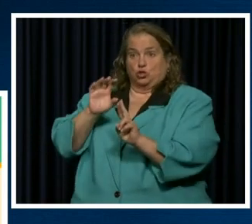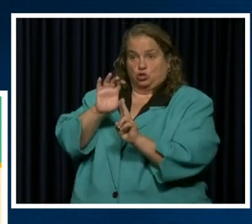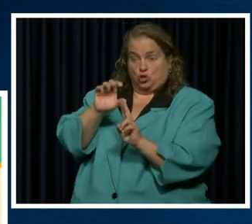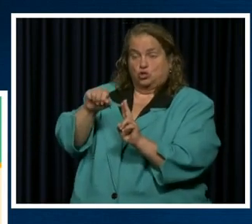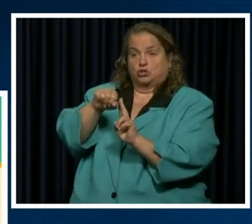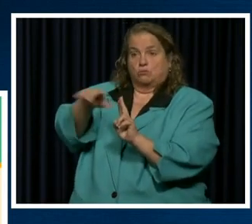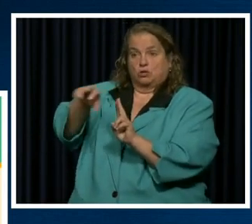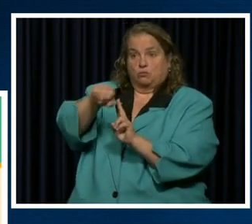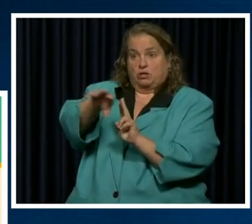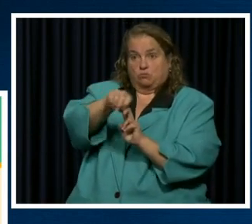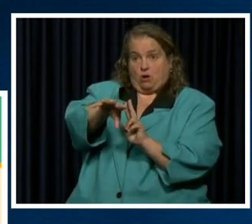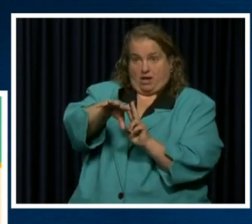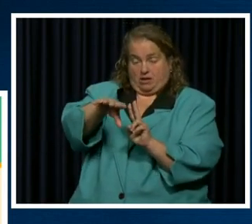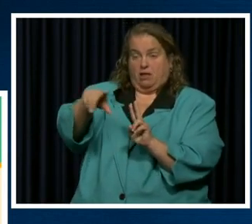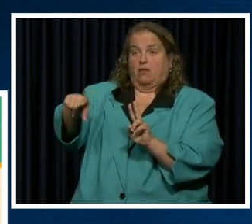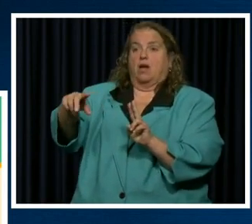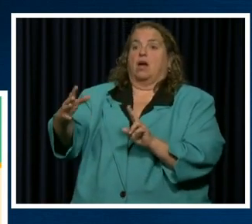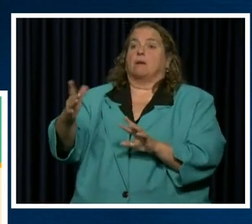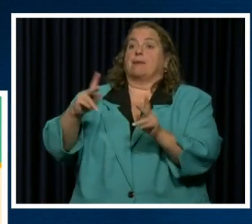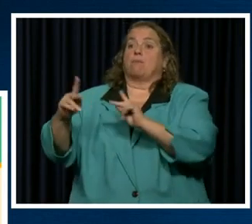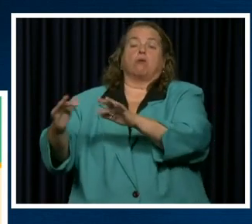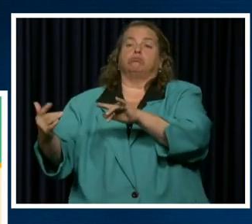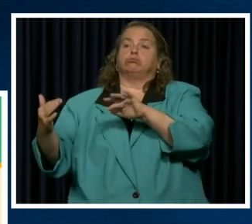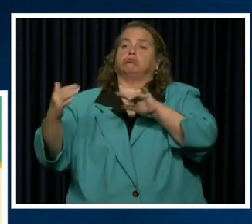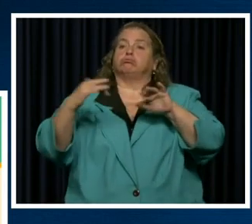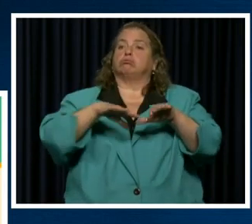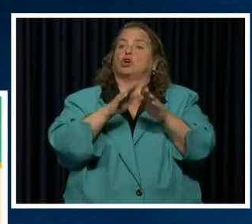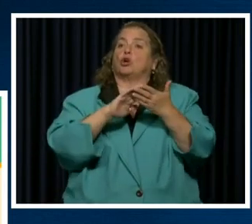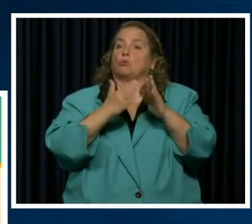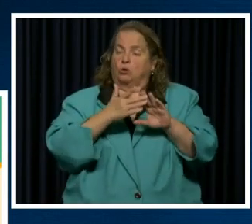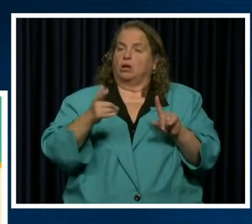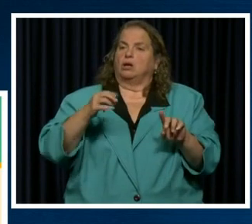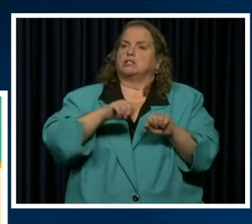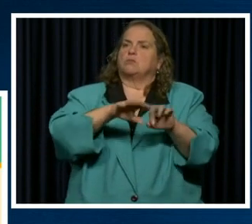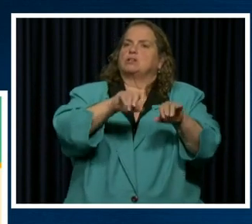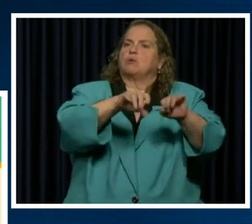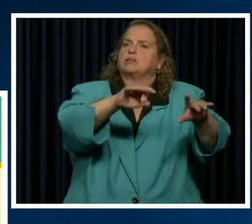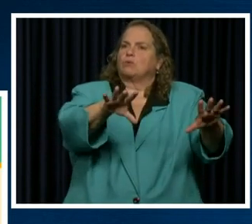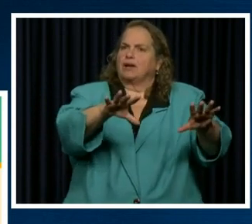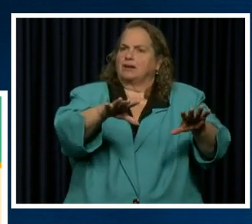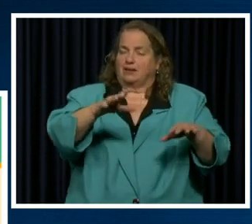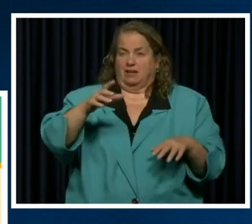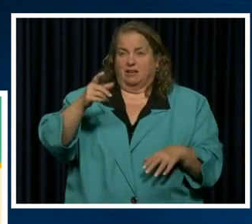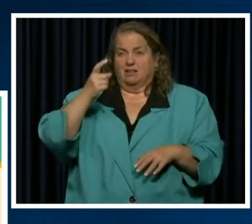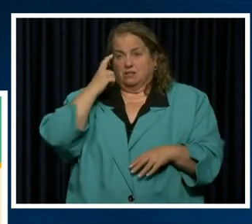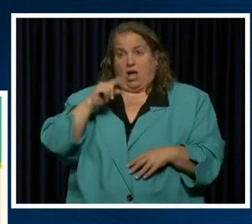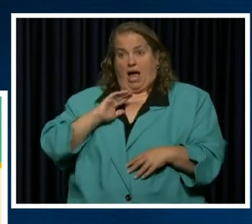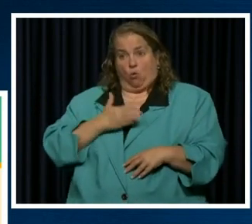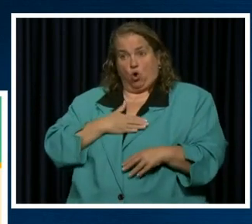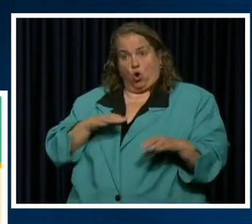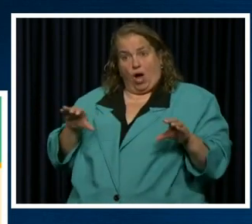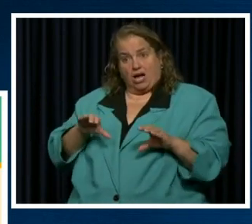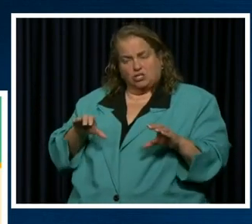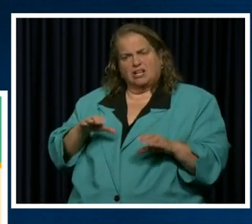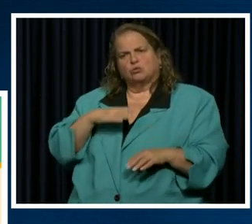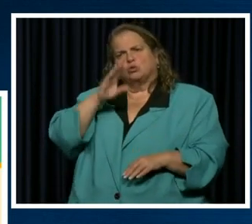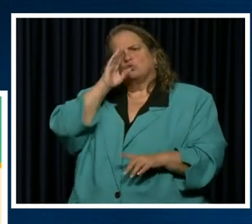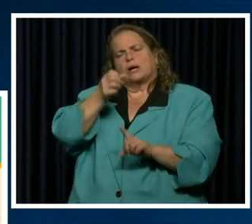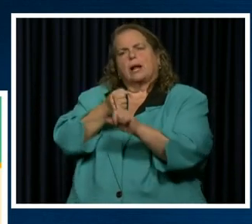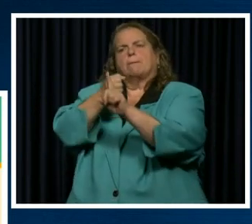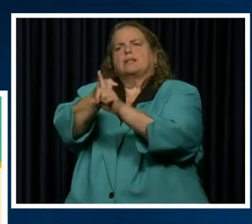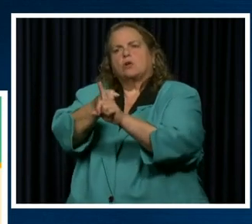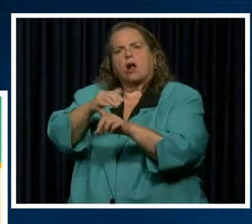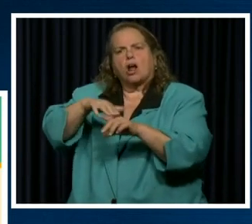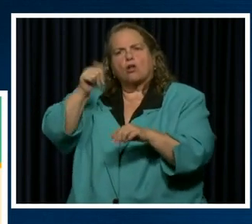So actions are individual actions have direct implications and consequences for others. So when we talk about what kinds of